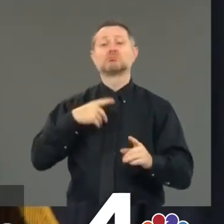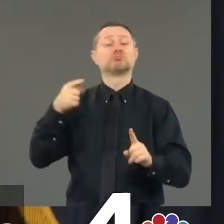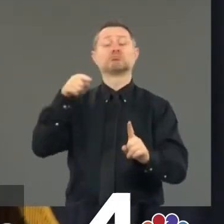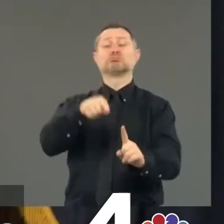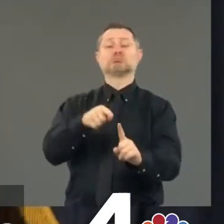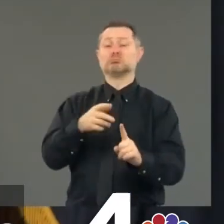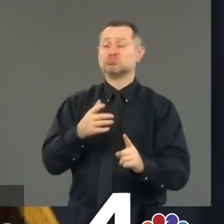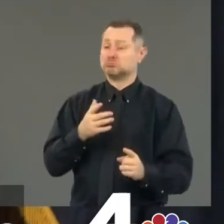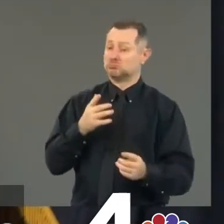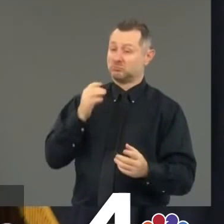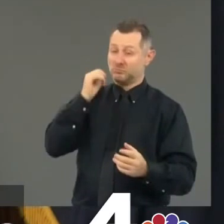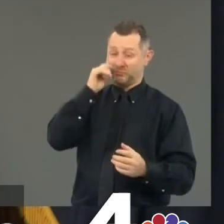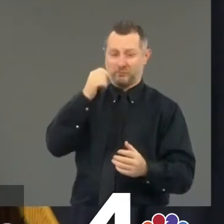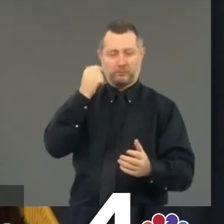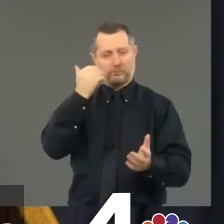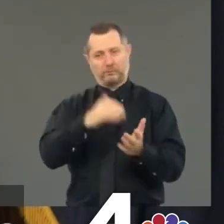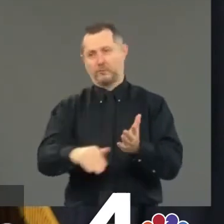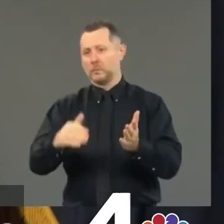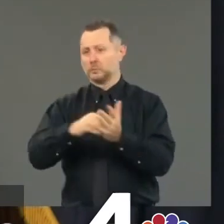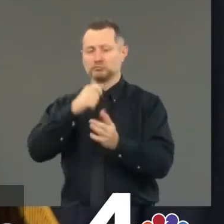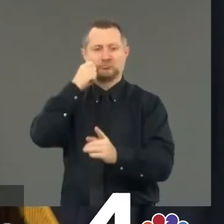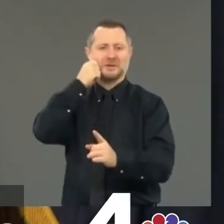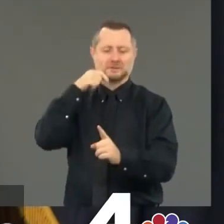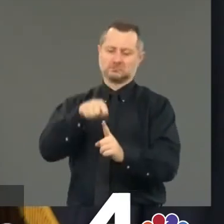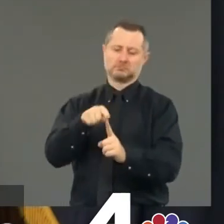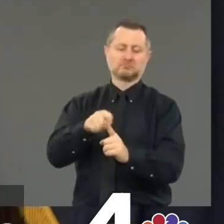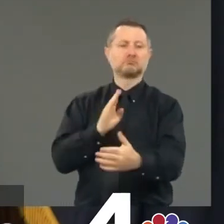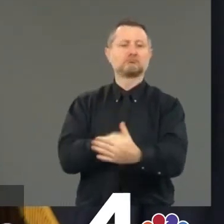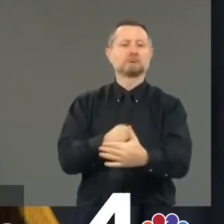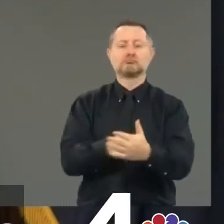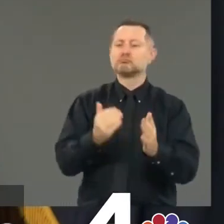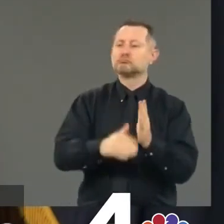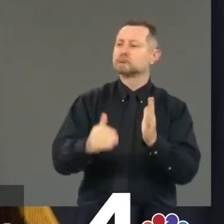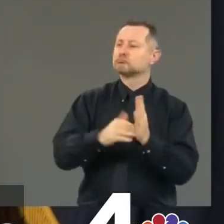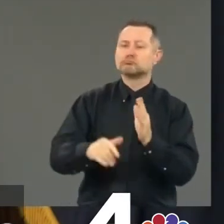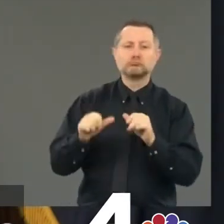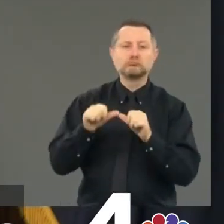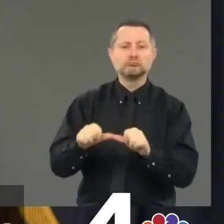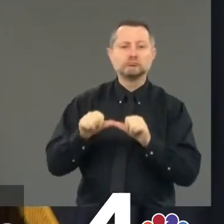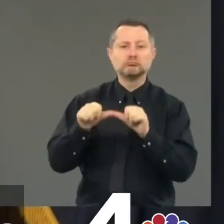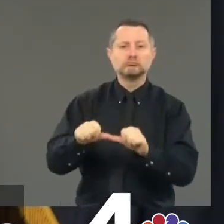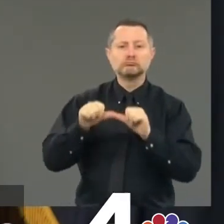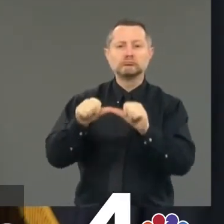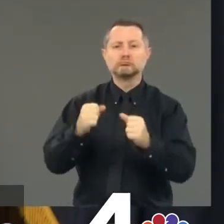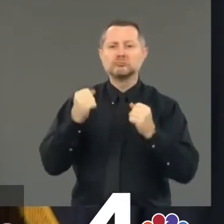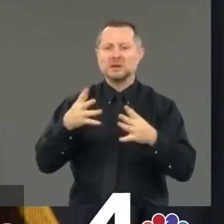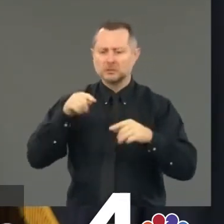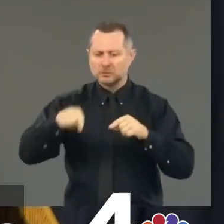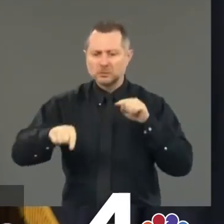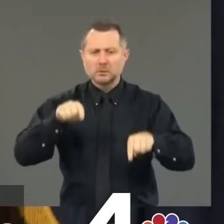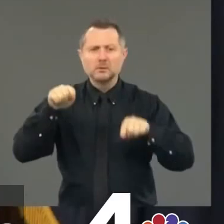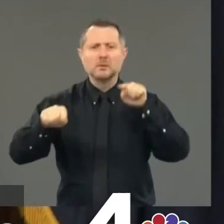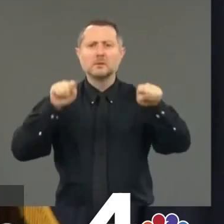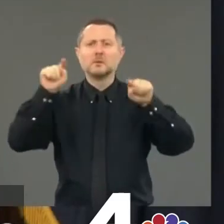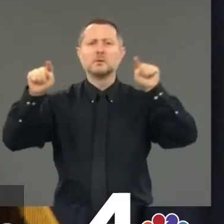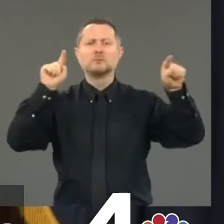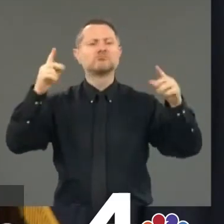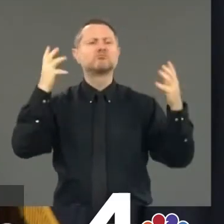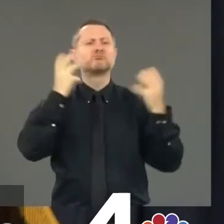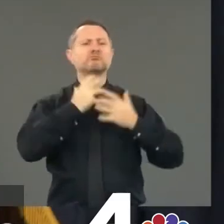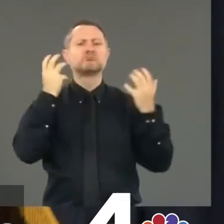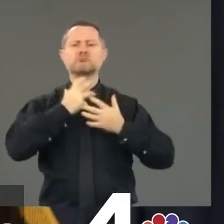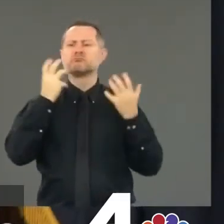in this country. And it is chronic, and it is endemic, and it is institutional. And it